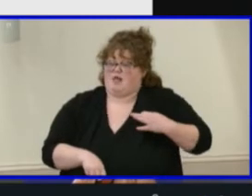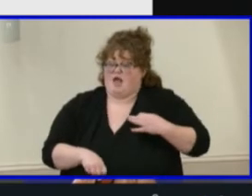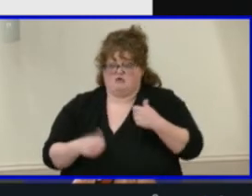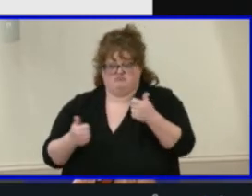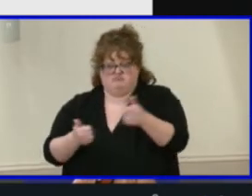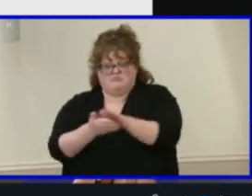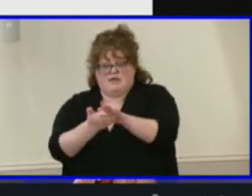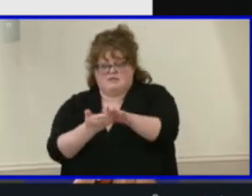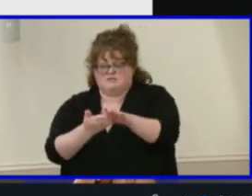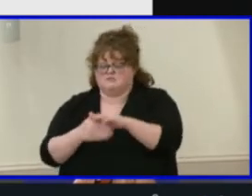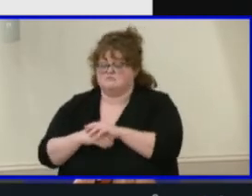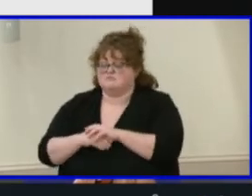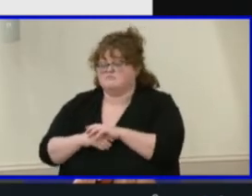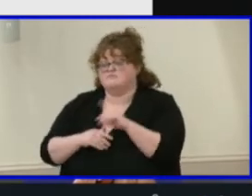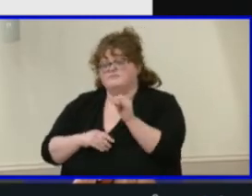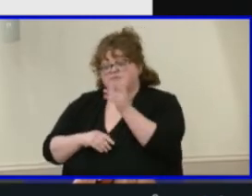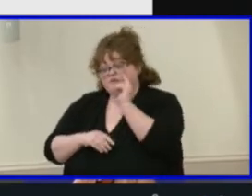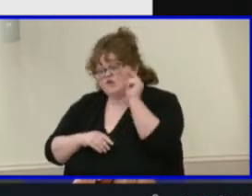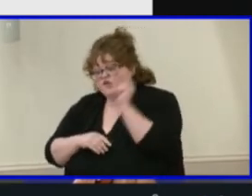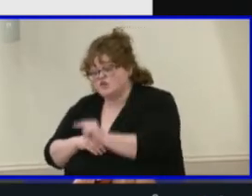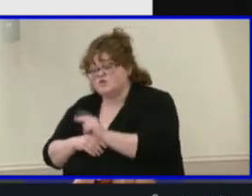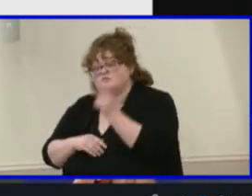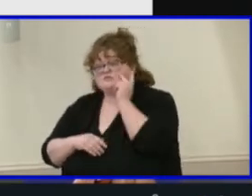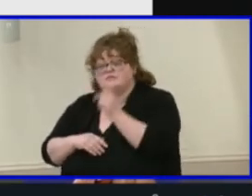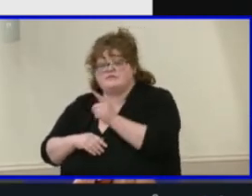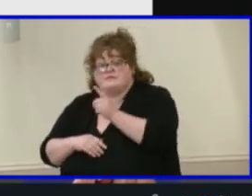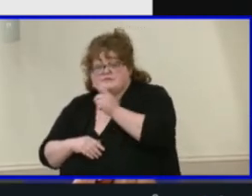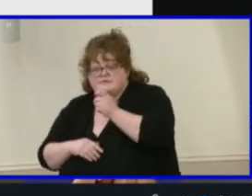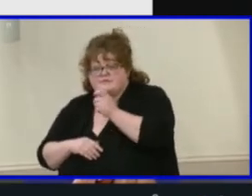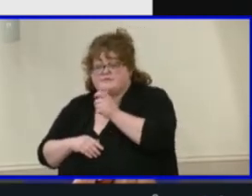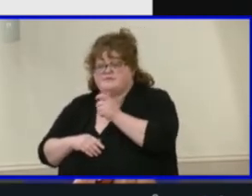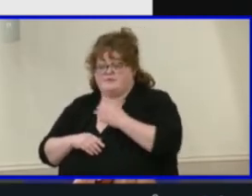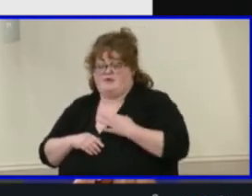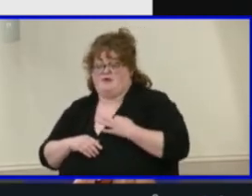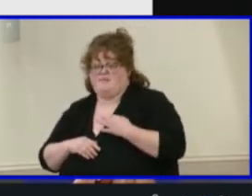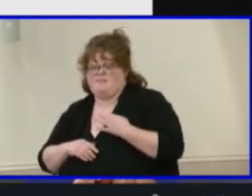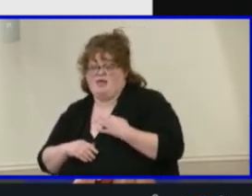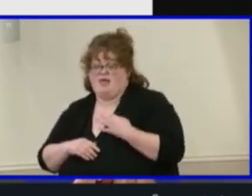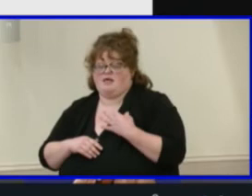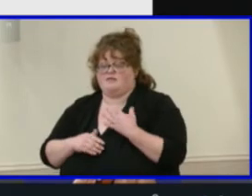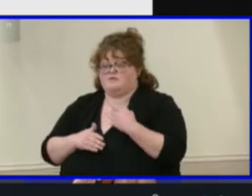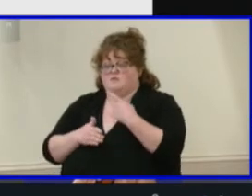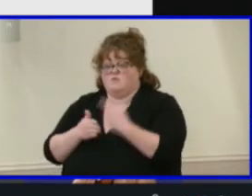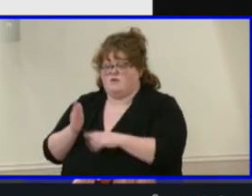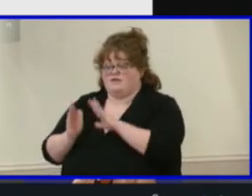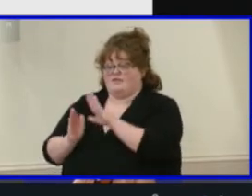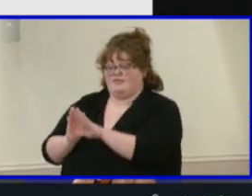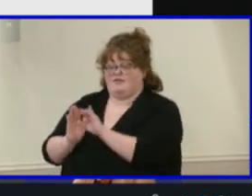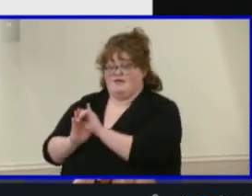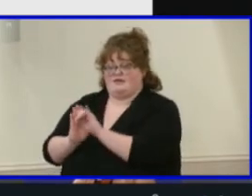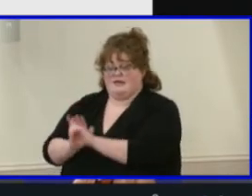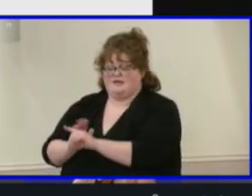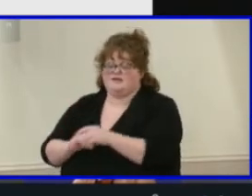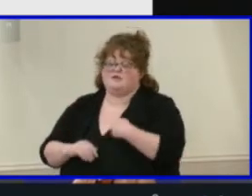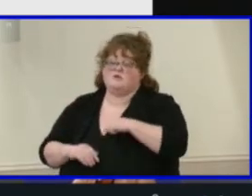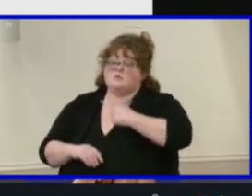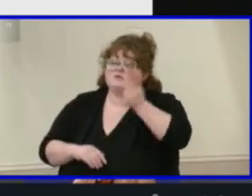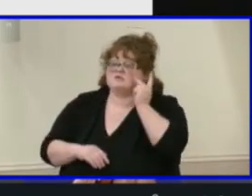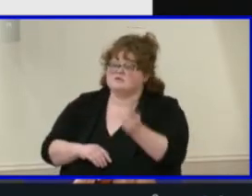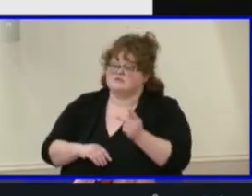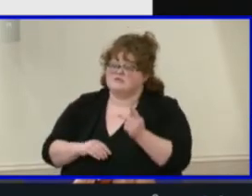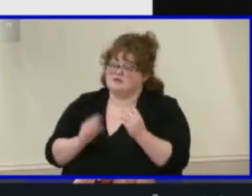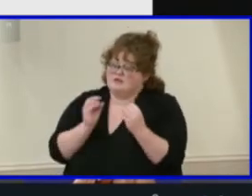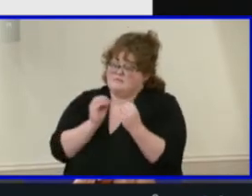When examining the demographic data of those who are applying in Henrico, we're continuing to see an increase in students actually